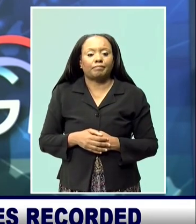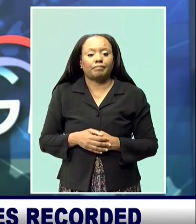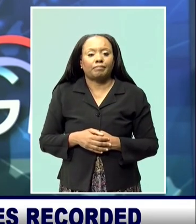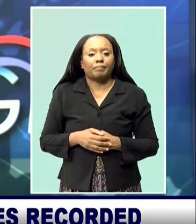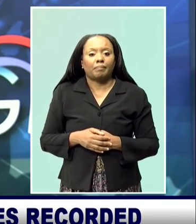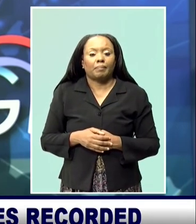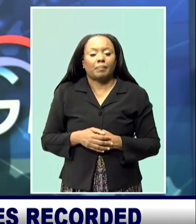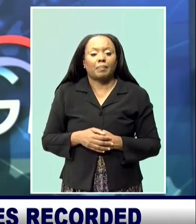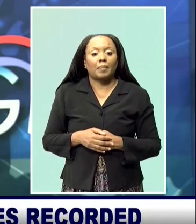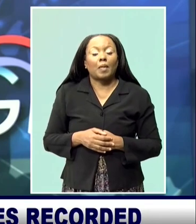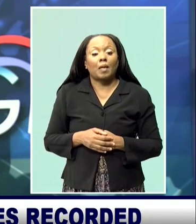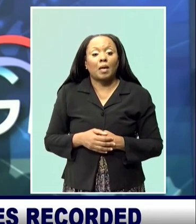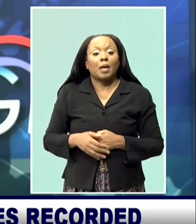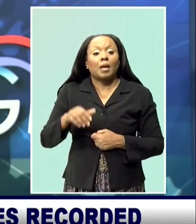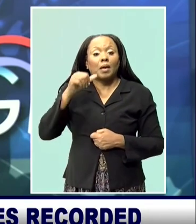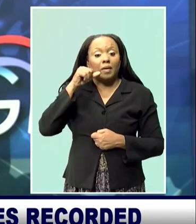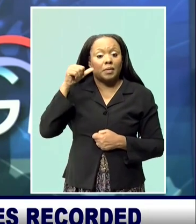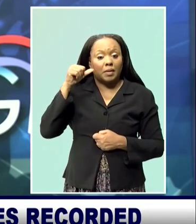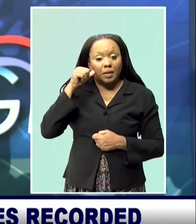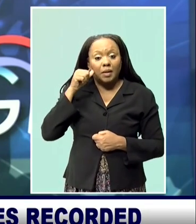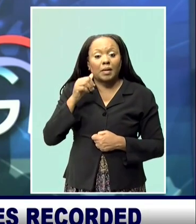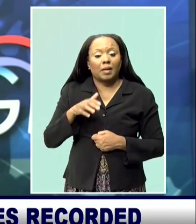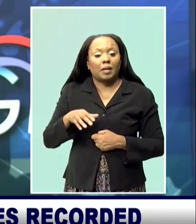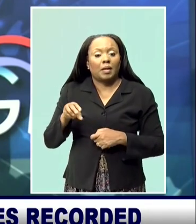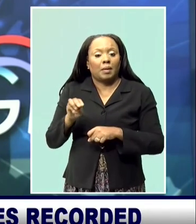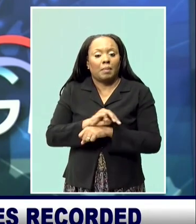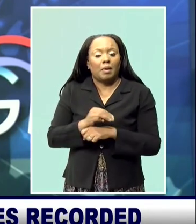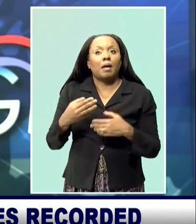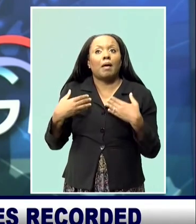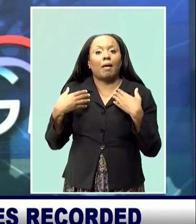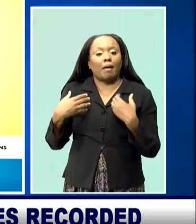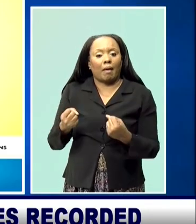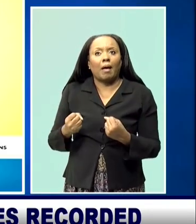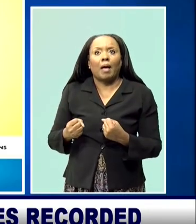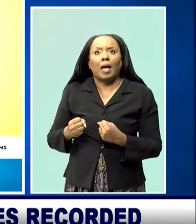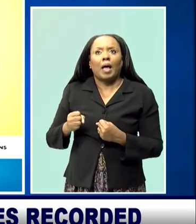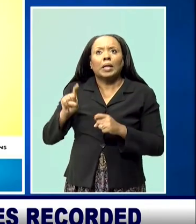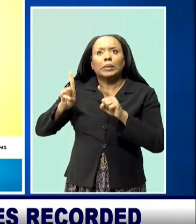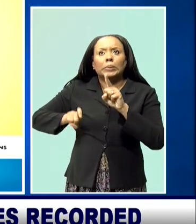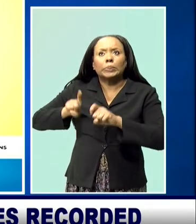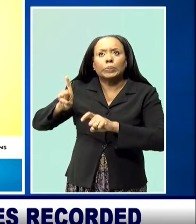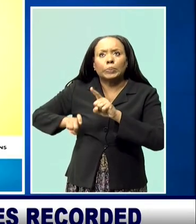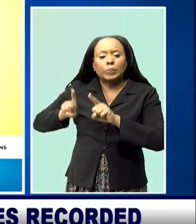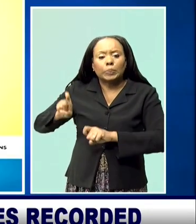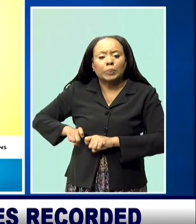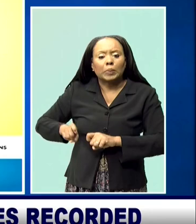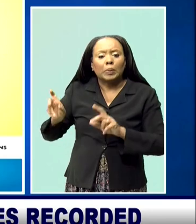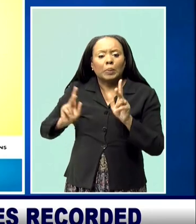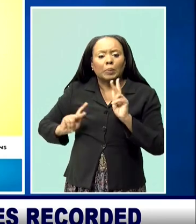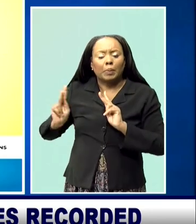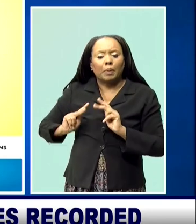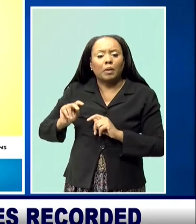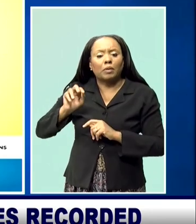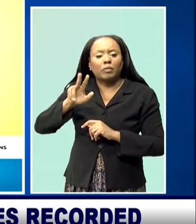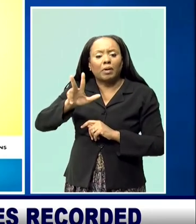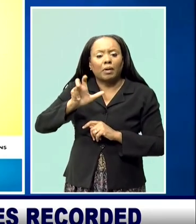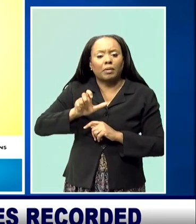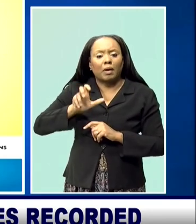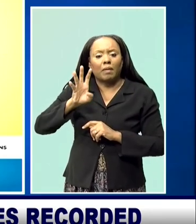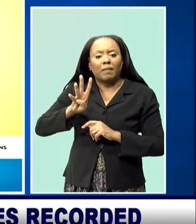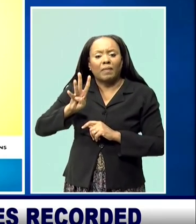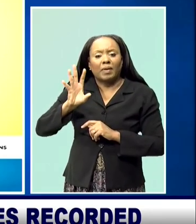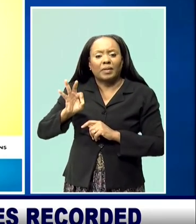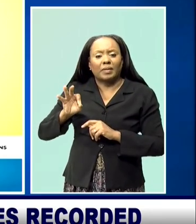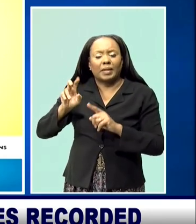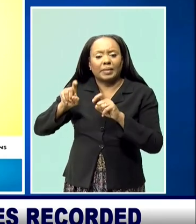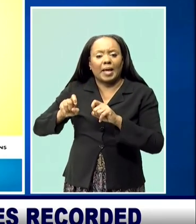These included 15 males and 17 females. According to the Ministry of Health and Wellness, the cases were registered as a